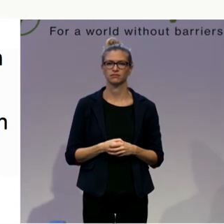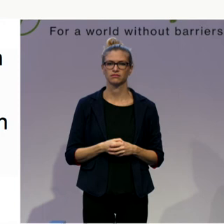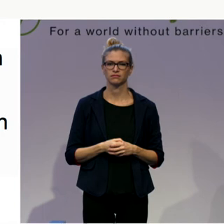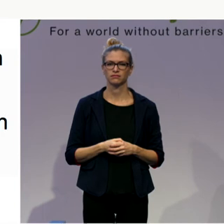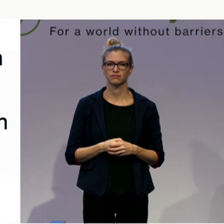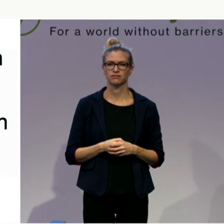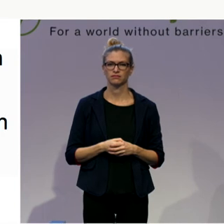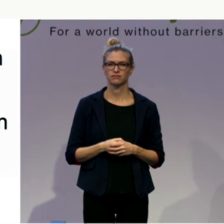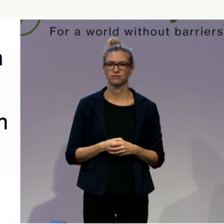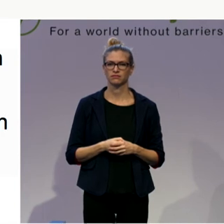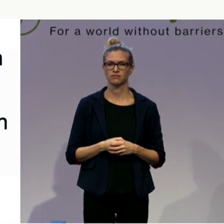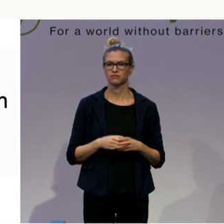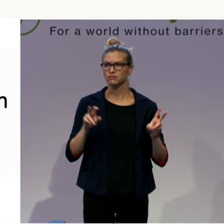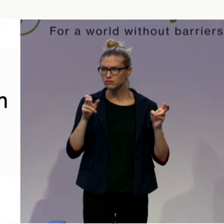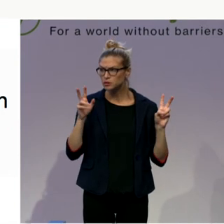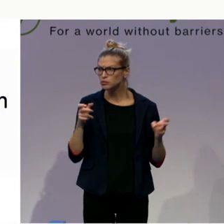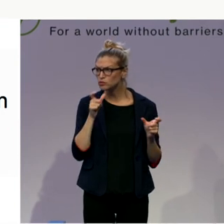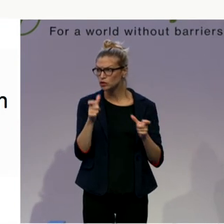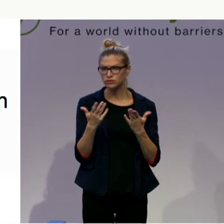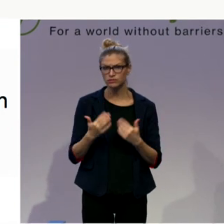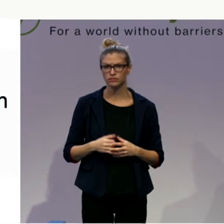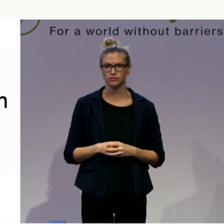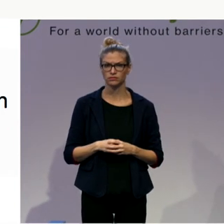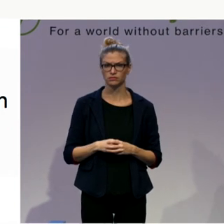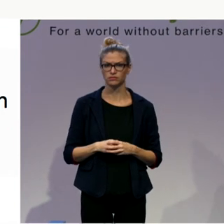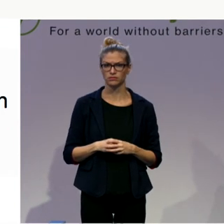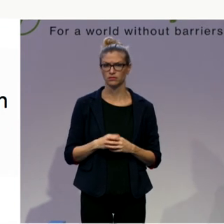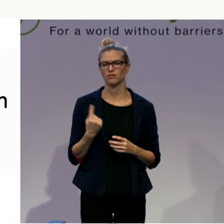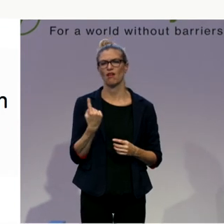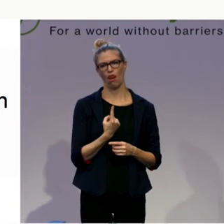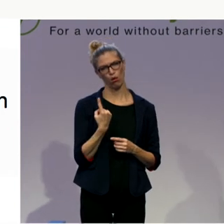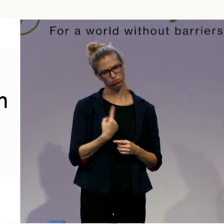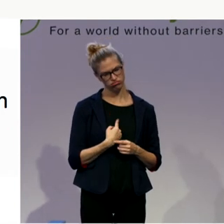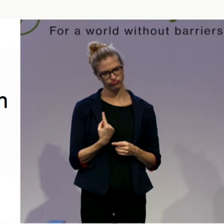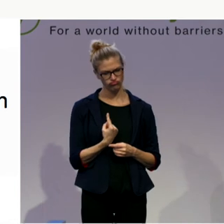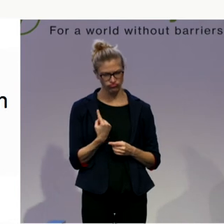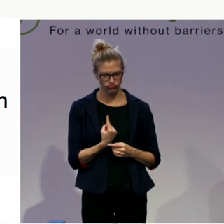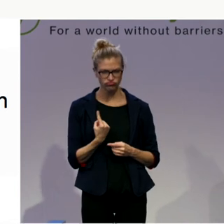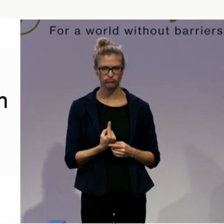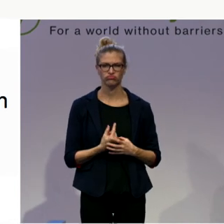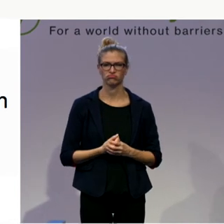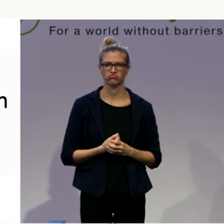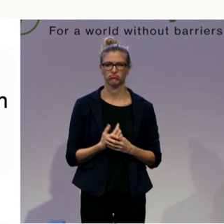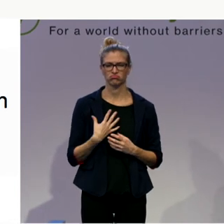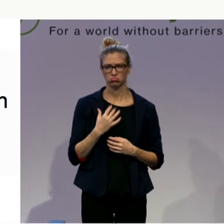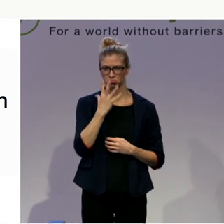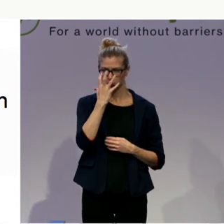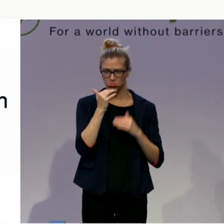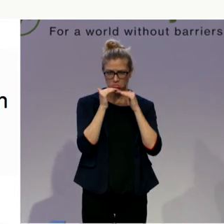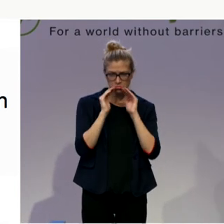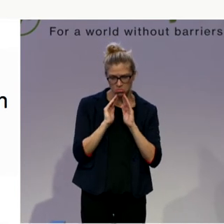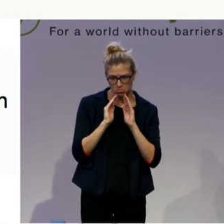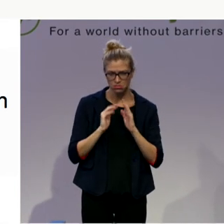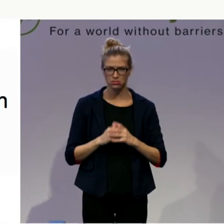comment, word. It can be just a word. Lonely. Great, thank you. Whatever. Sad. Perfect,